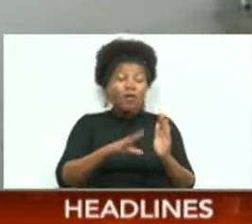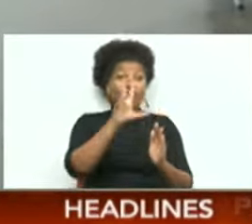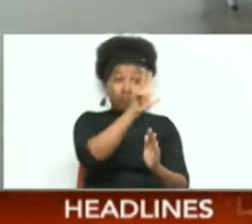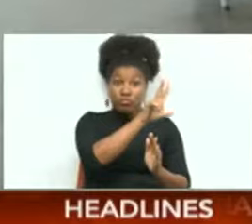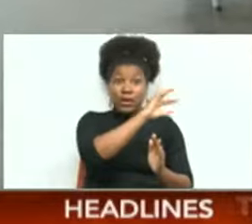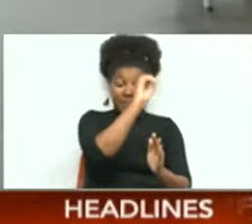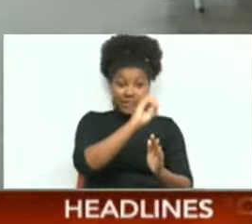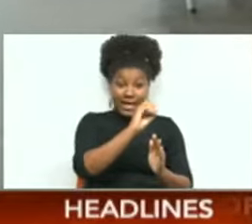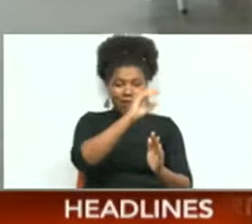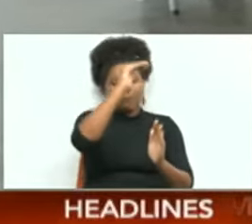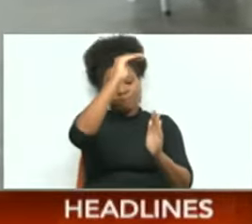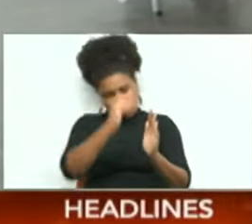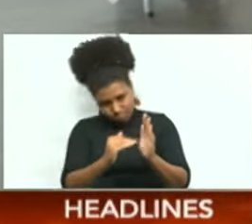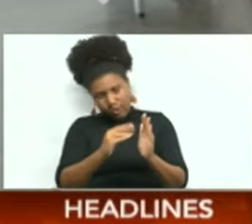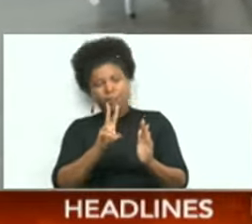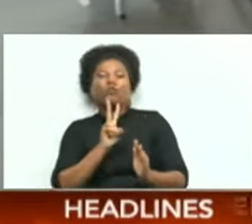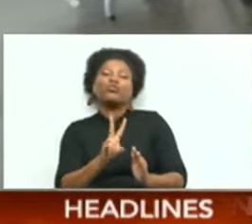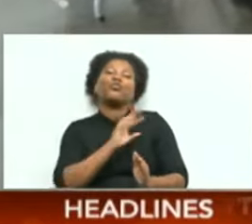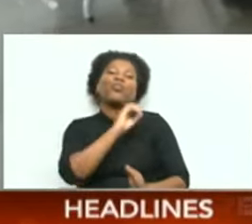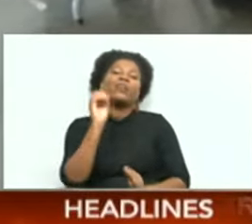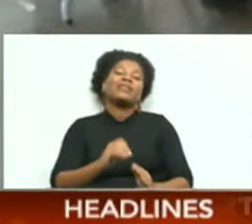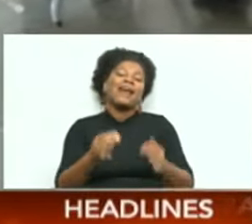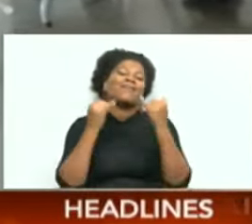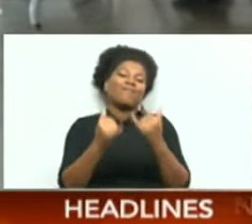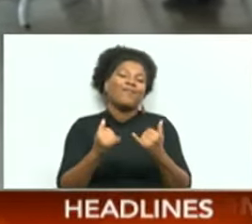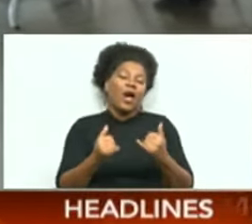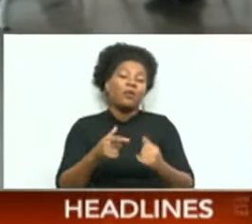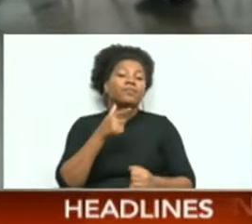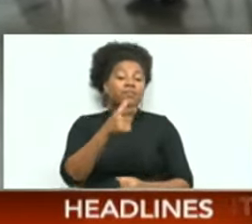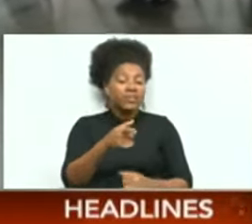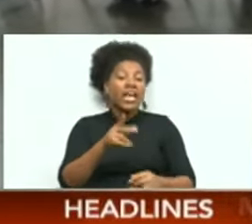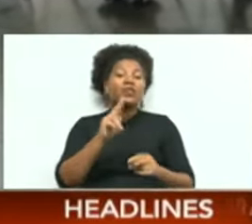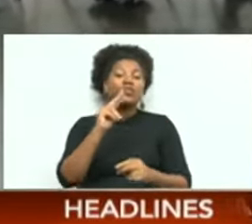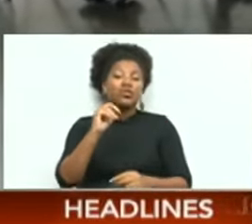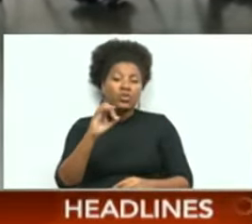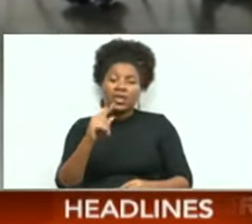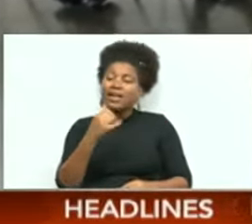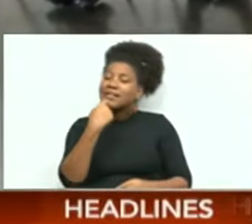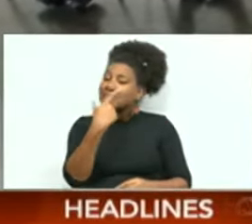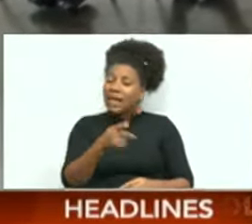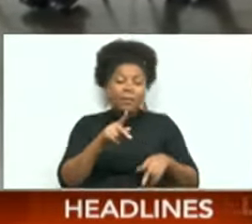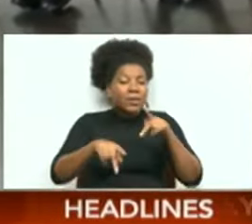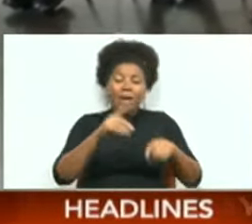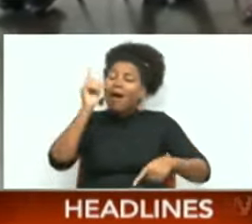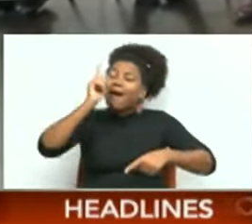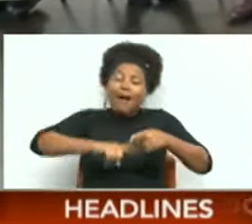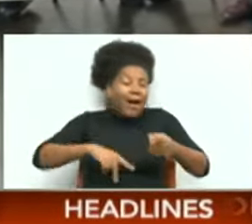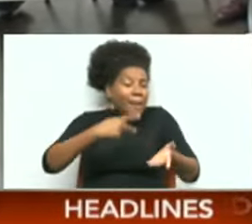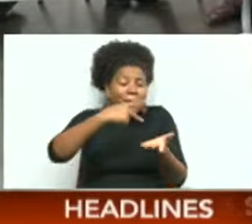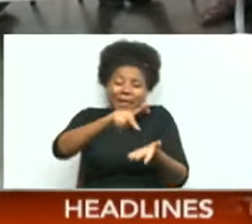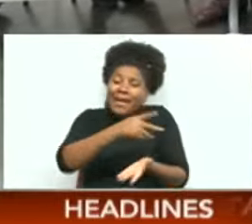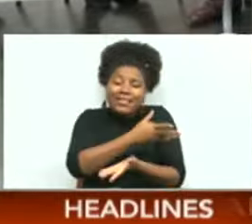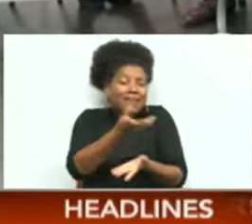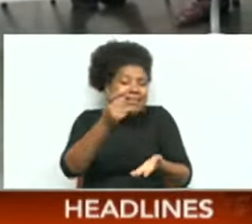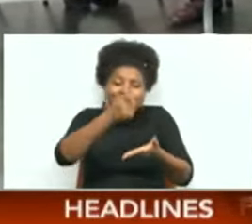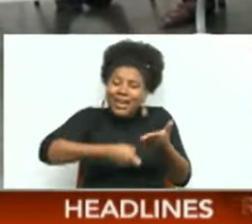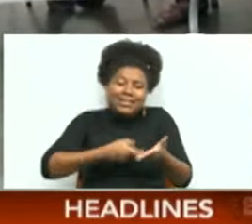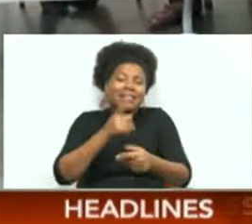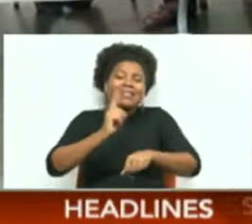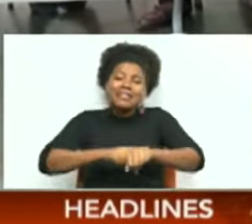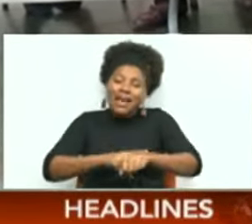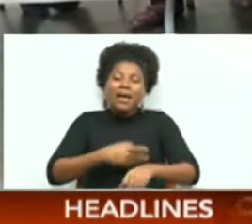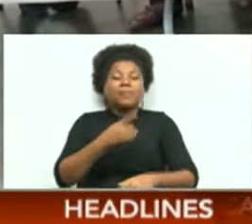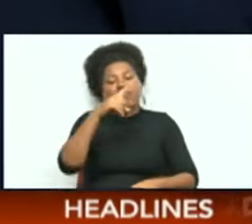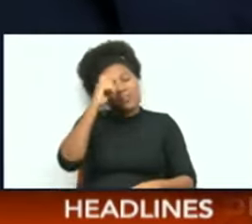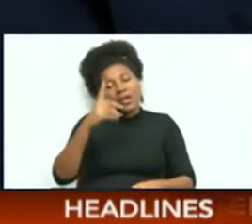to two percent, JTEM President Ansel Roger says the population simply can't afford to pay the tax at this time. He